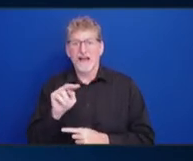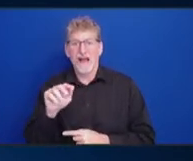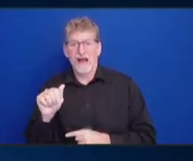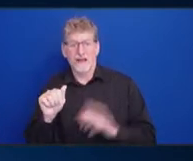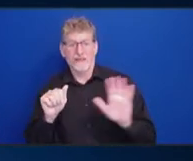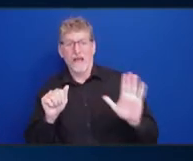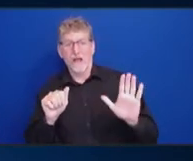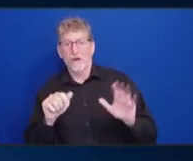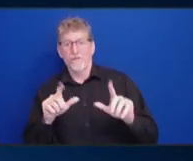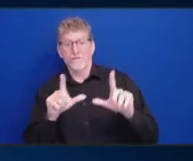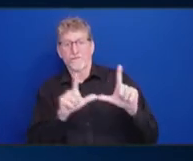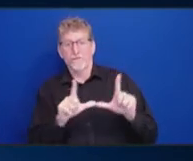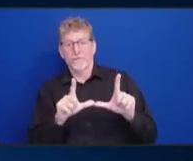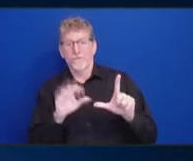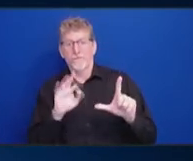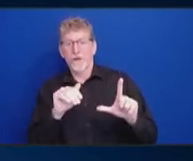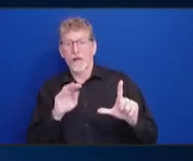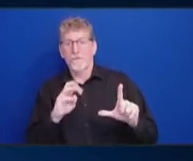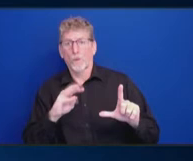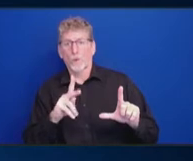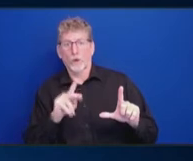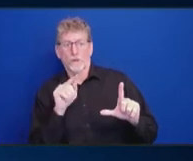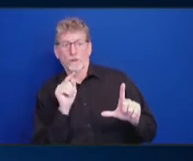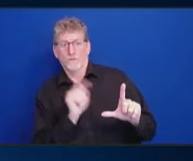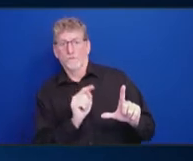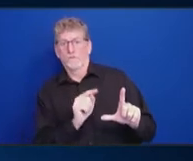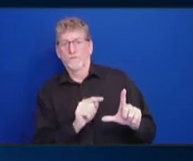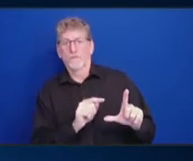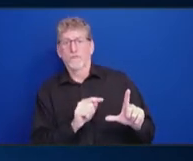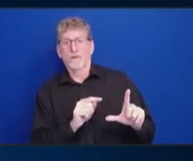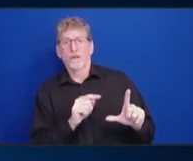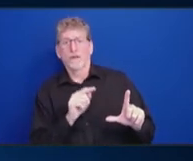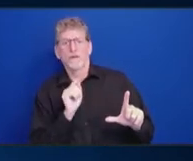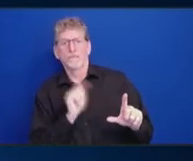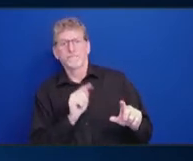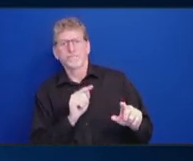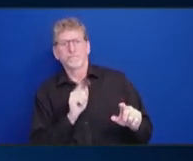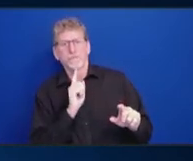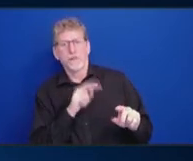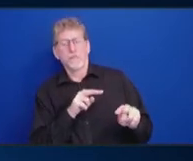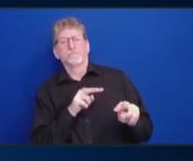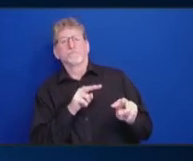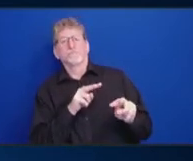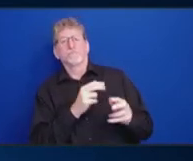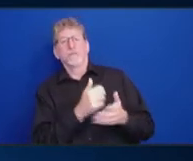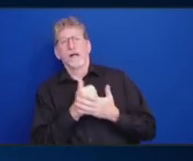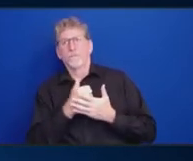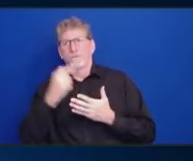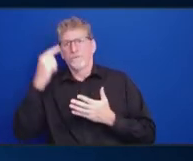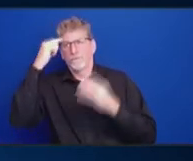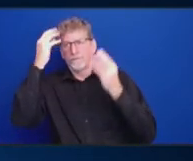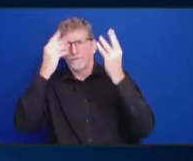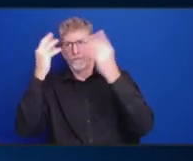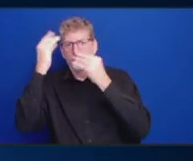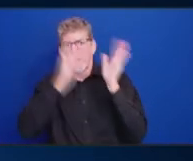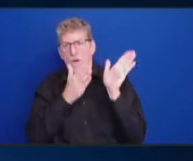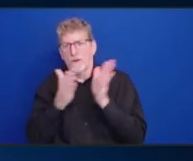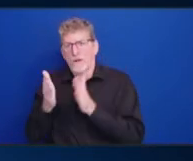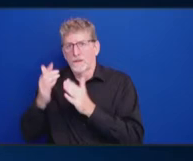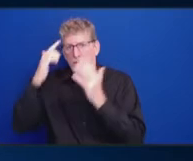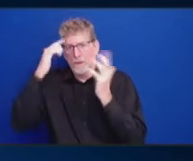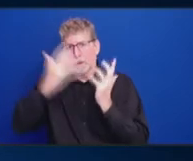I think it organizes thoughts in a very nice way towards action. But I would really love to see